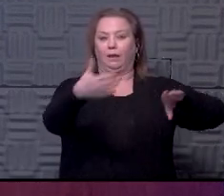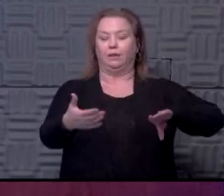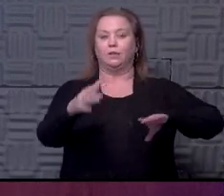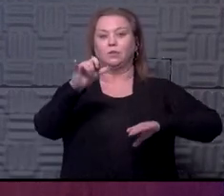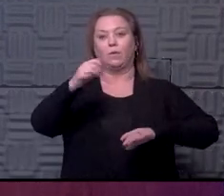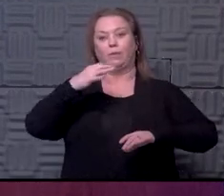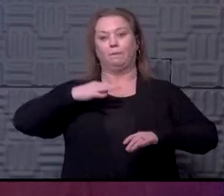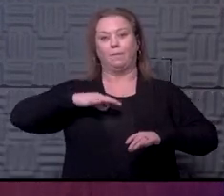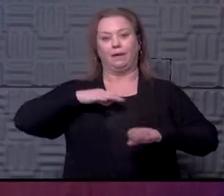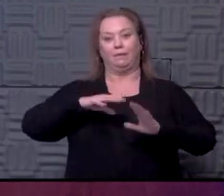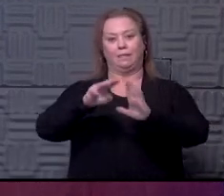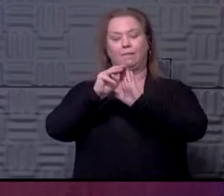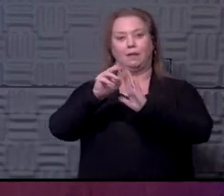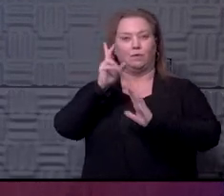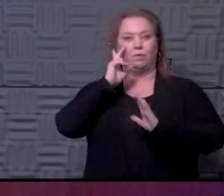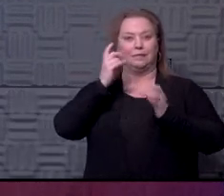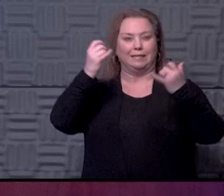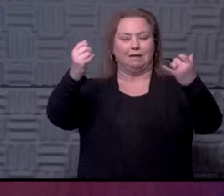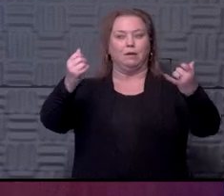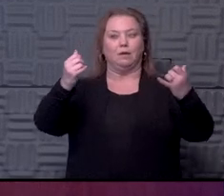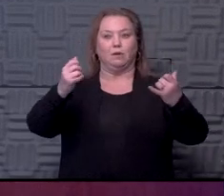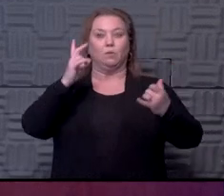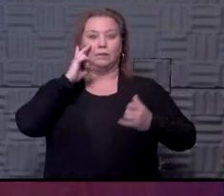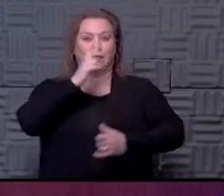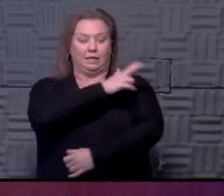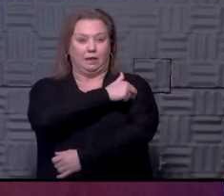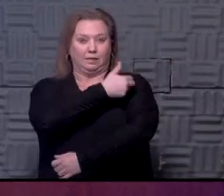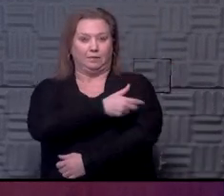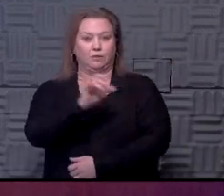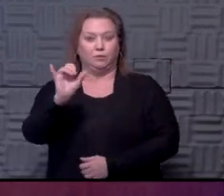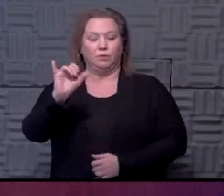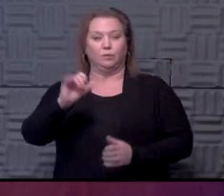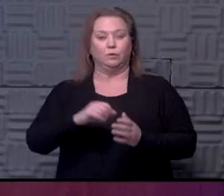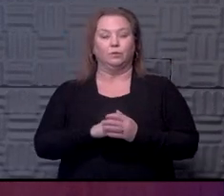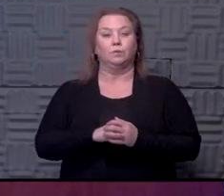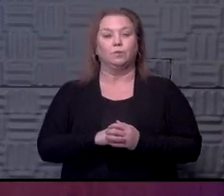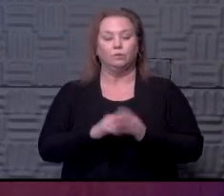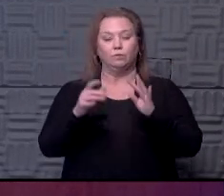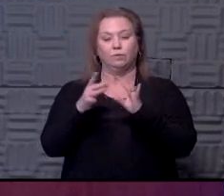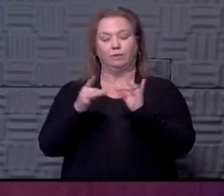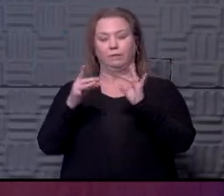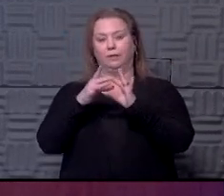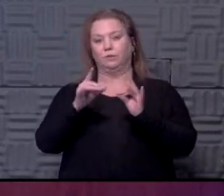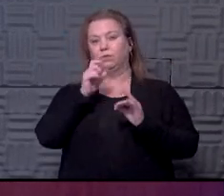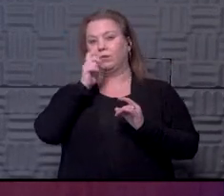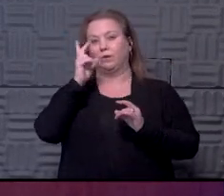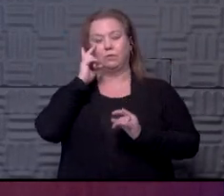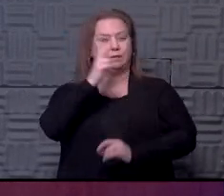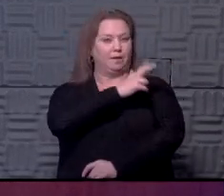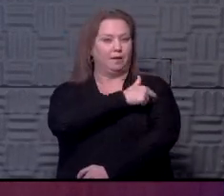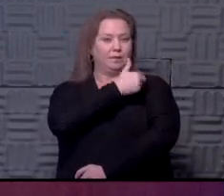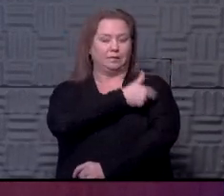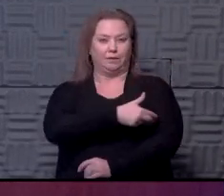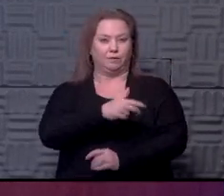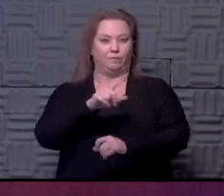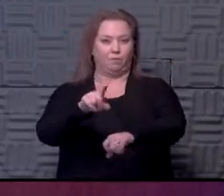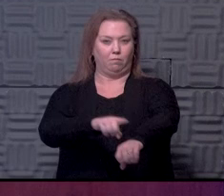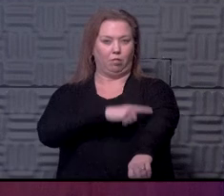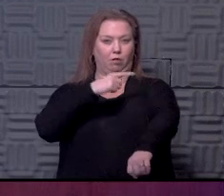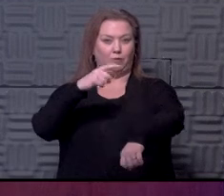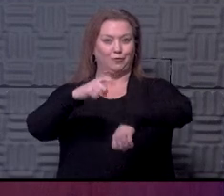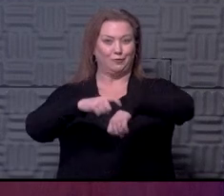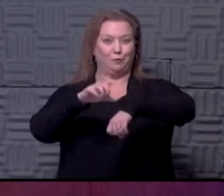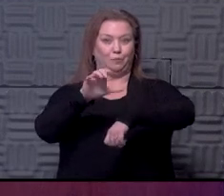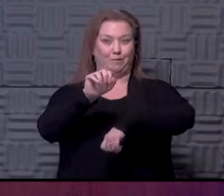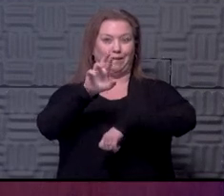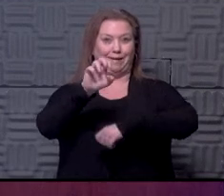modeling happens now. We're seeing it already. We're seeing that in hospitalizations even, I think, right? We've mentioned we don't see the hospitalizations from long-term care